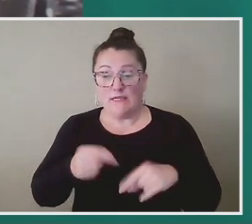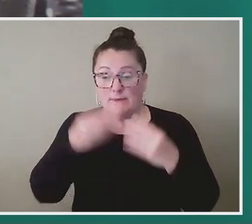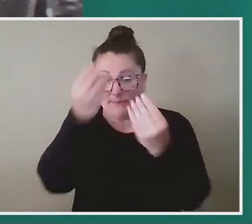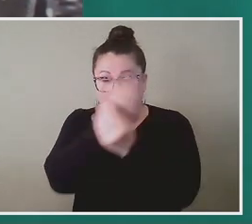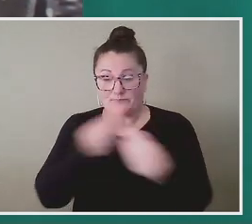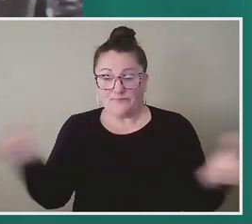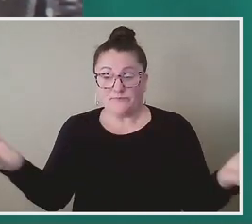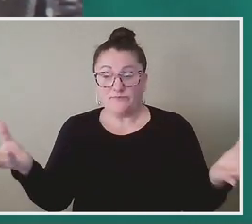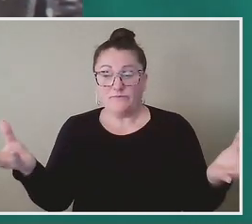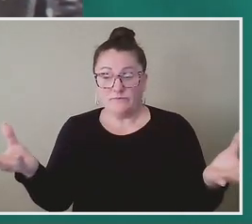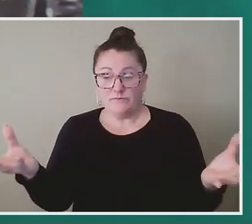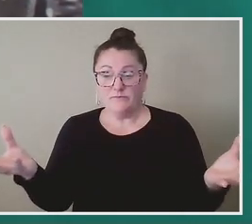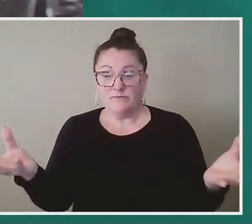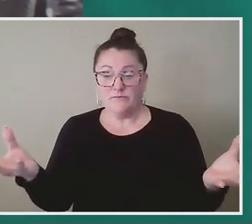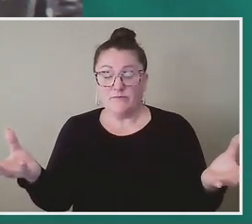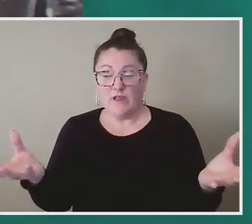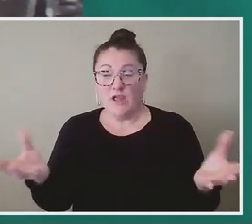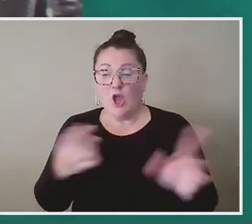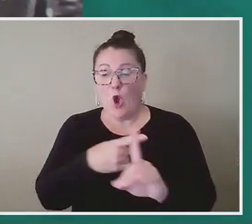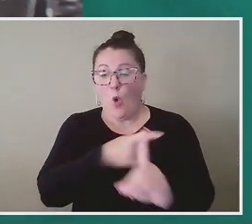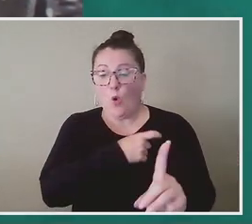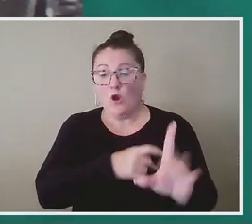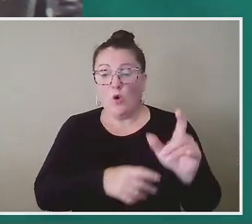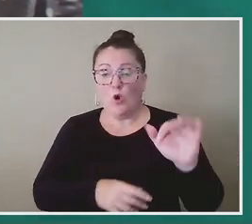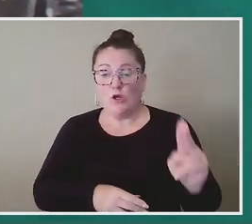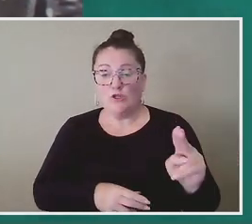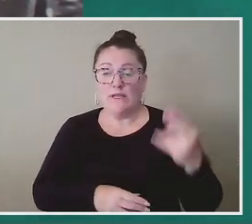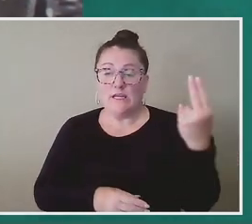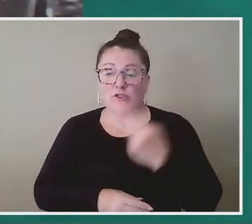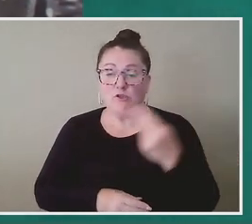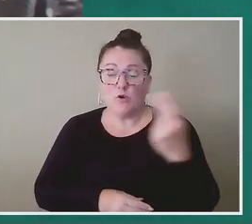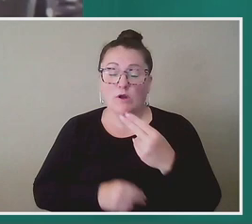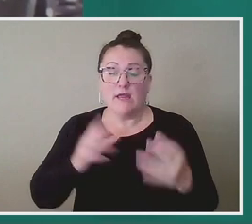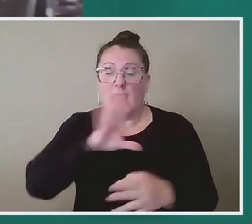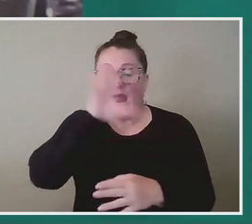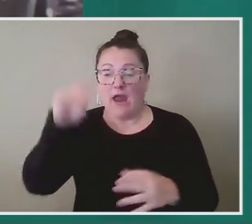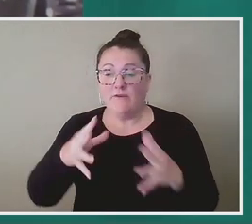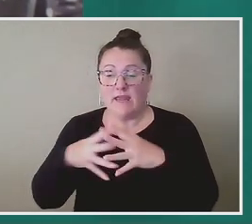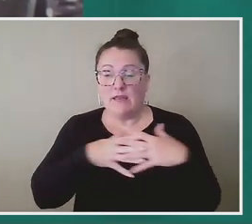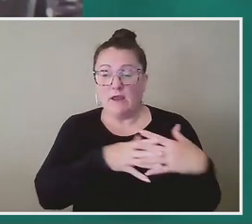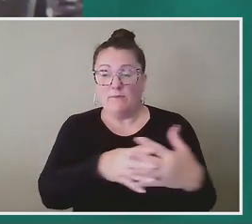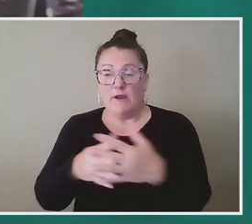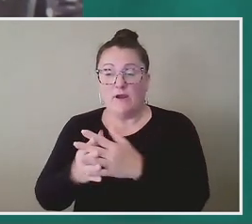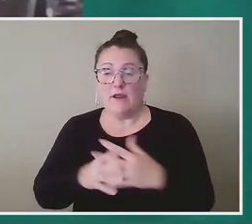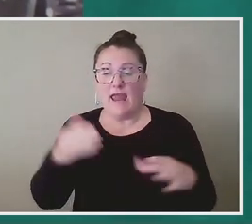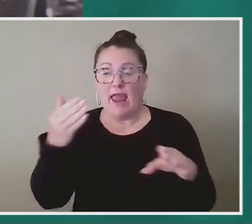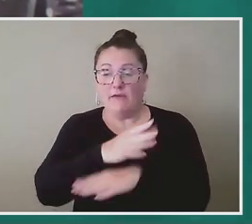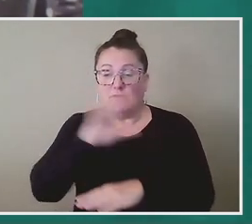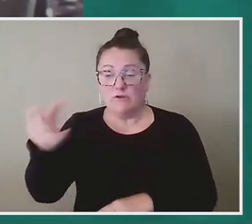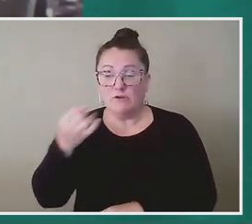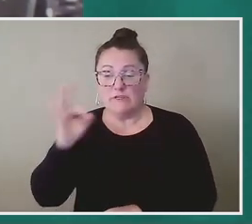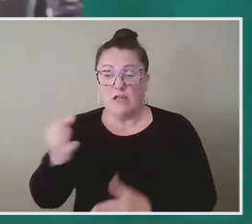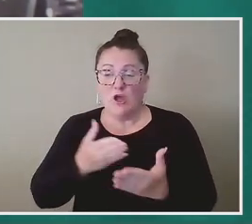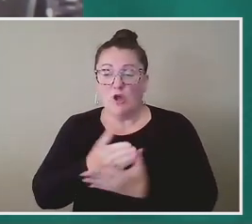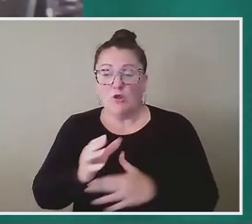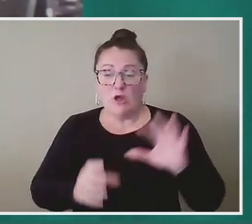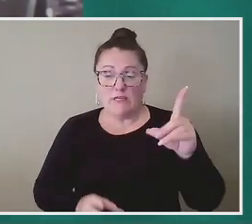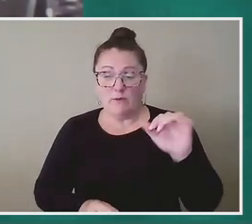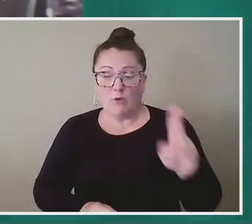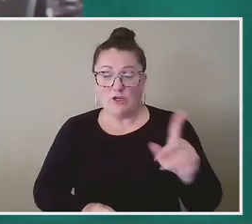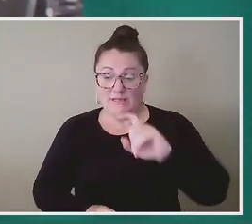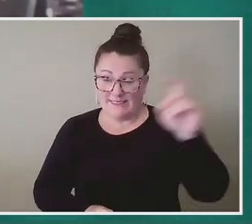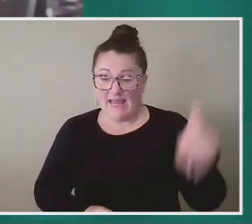of the origin stories of historic African-American settlements founded after Juneteenth through the Depression in Texas.